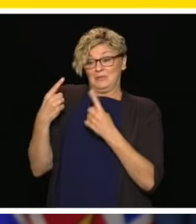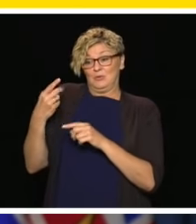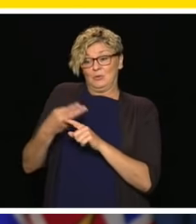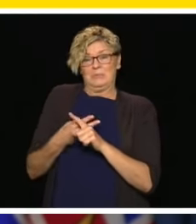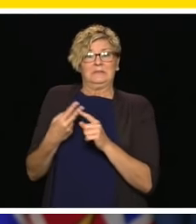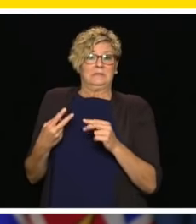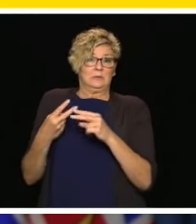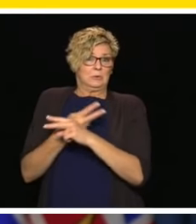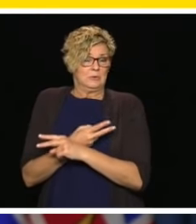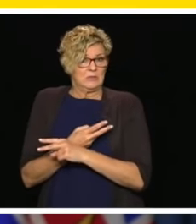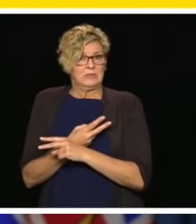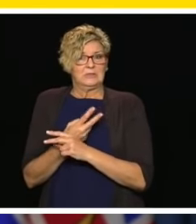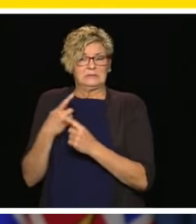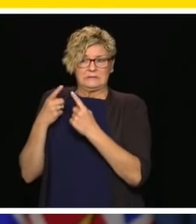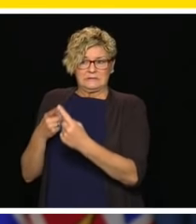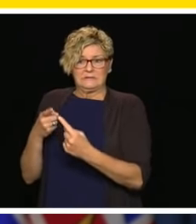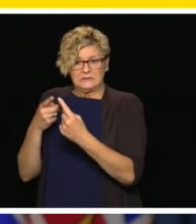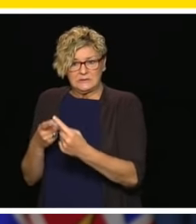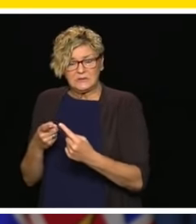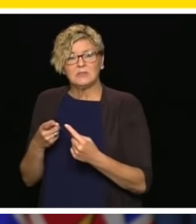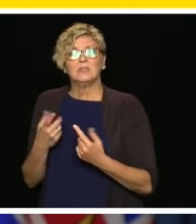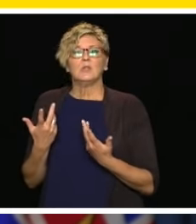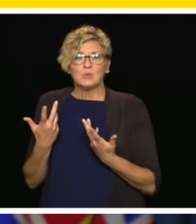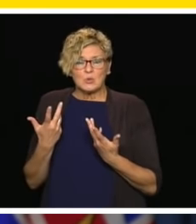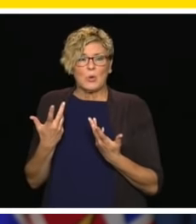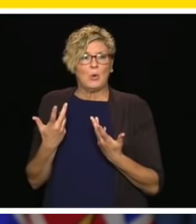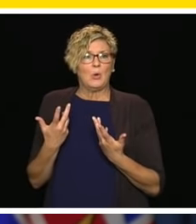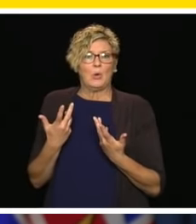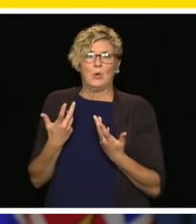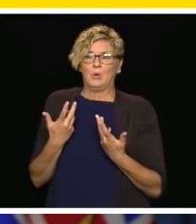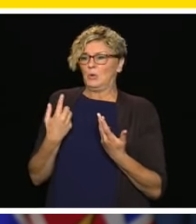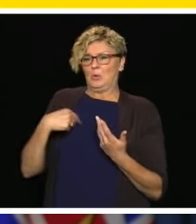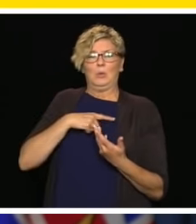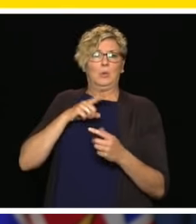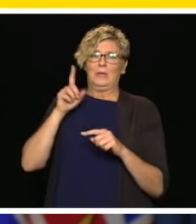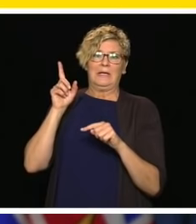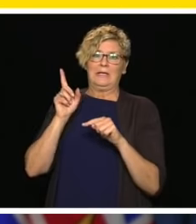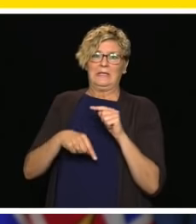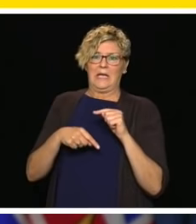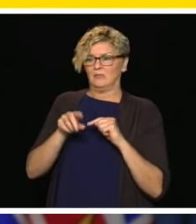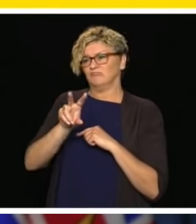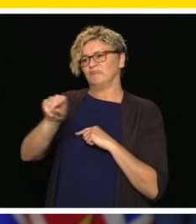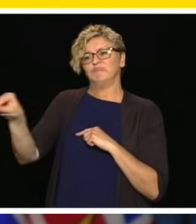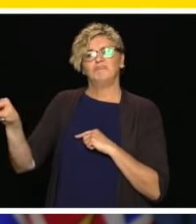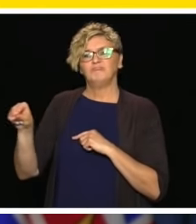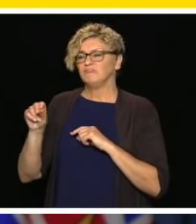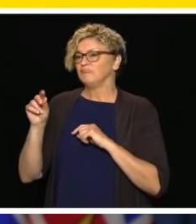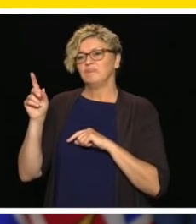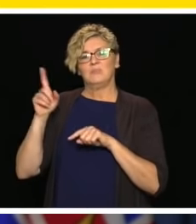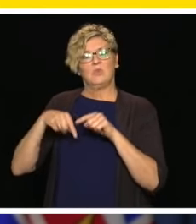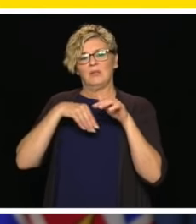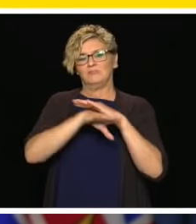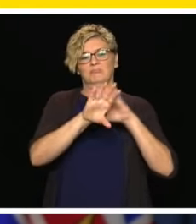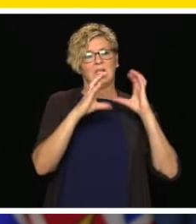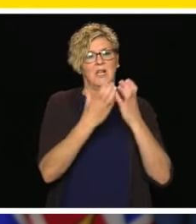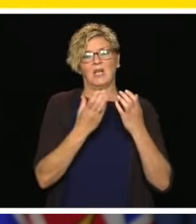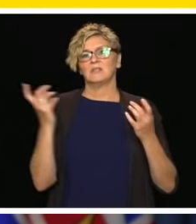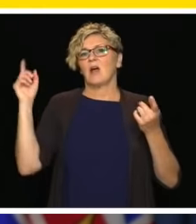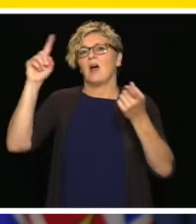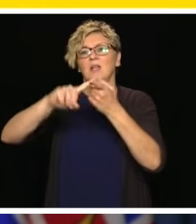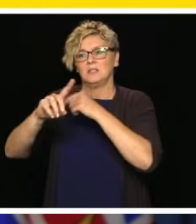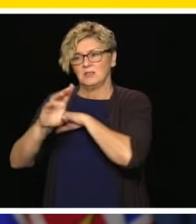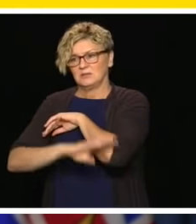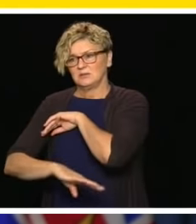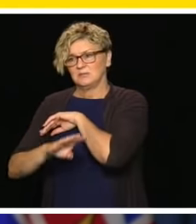break happened if we simply had no in-class learning opportunities before Labor Day. So, those services that I mentioned will